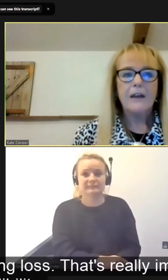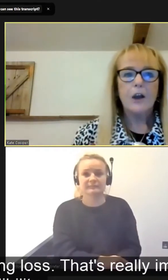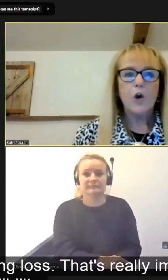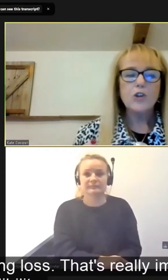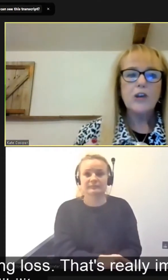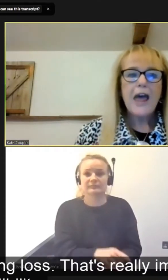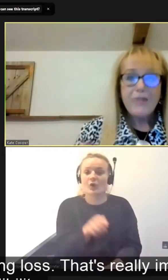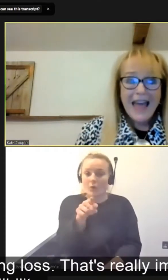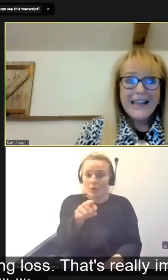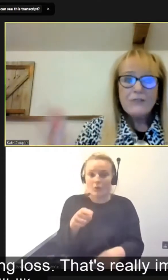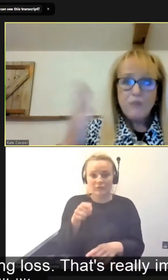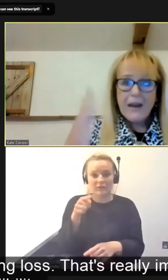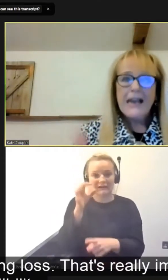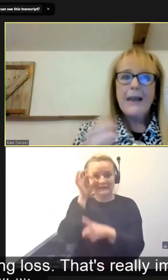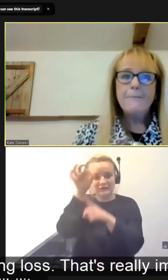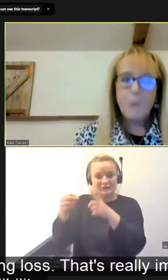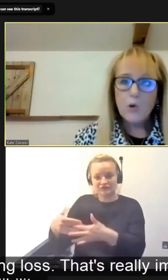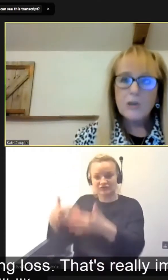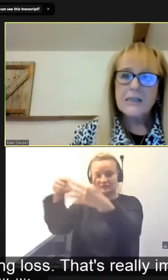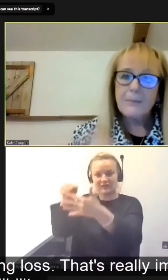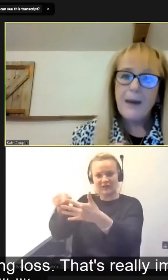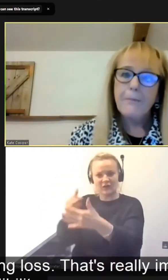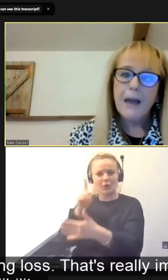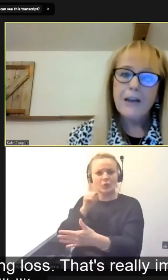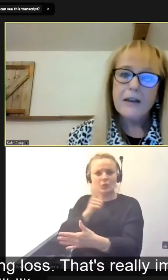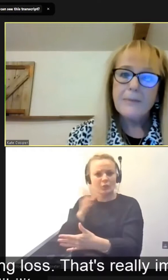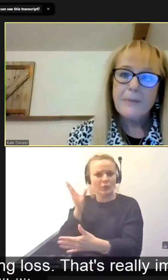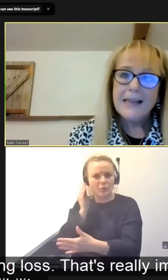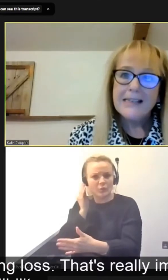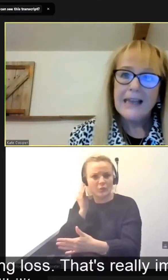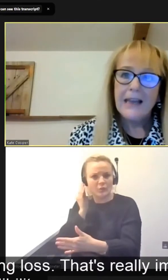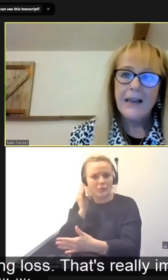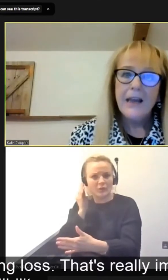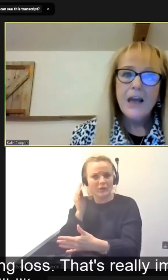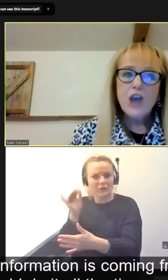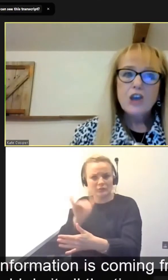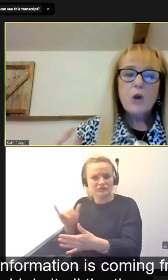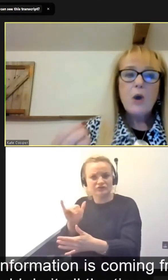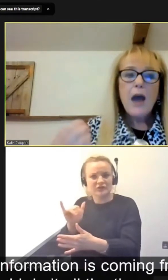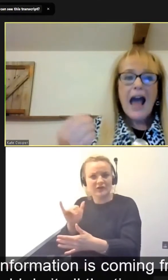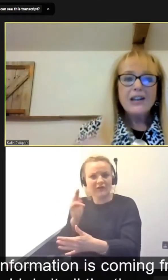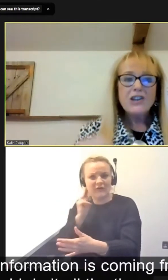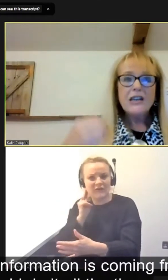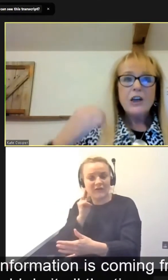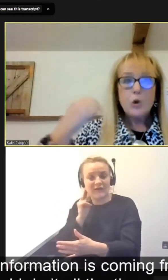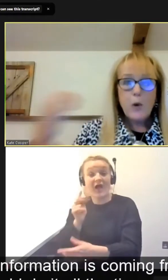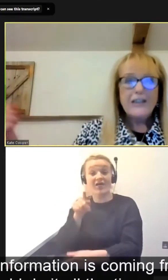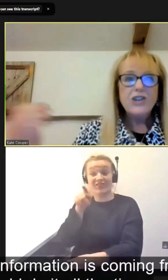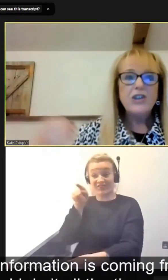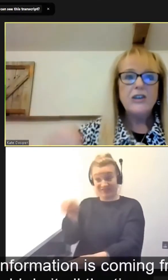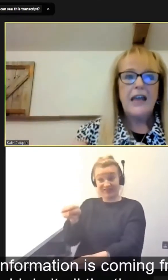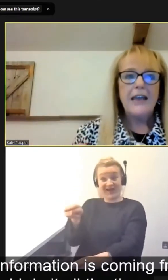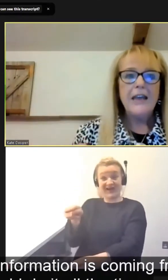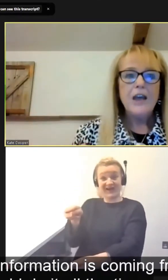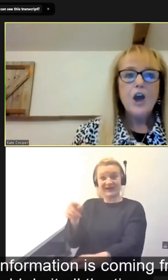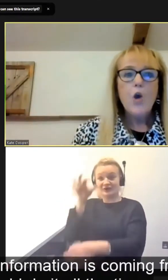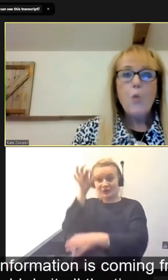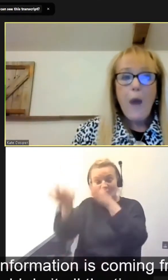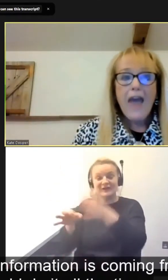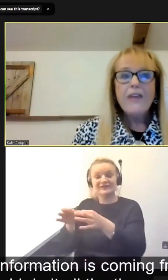have hearing loss. That is really important about my credibility. So actually questioning